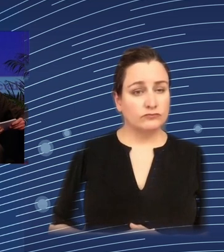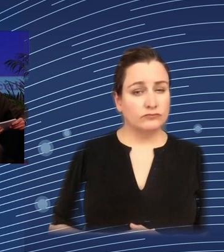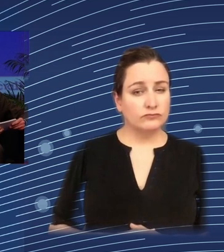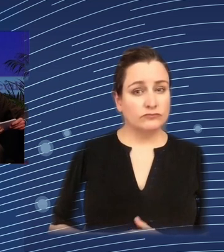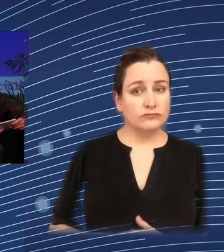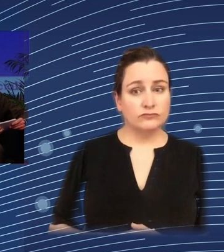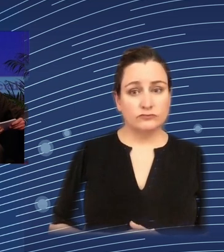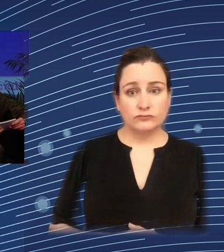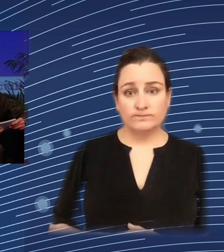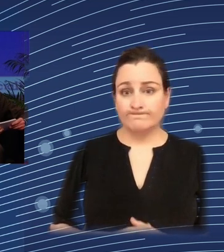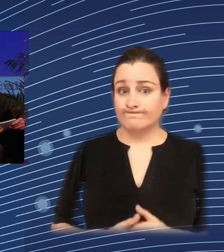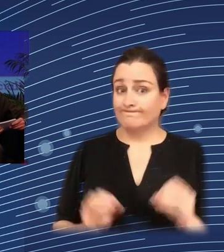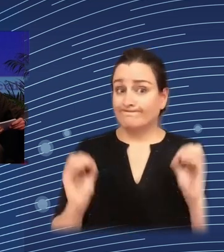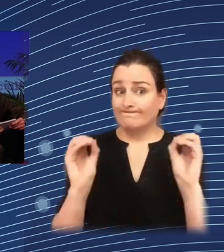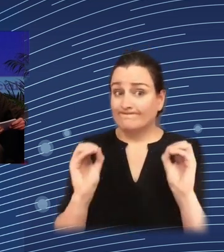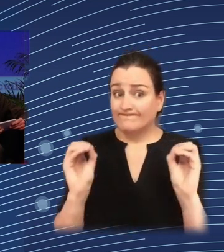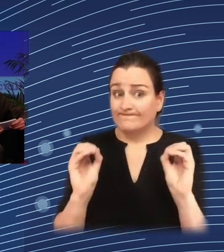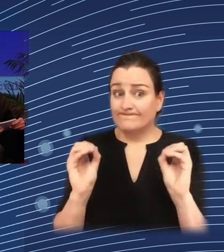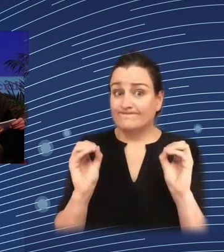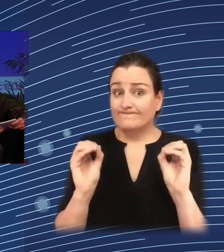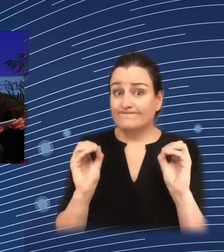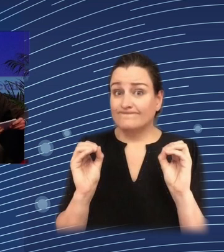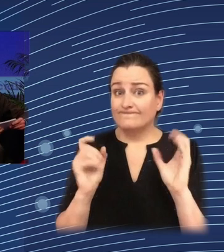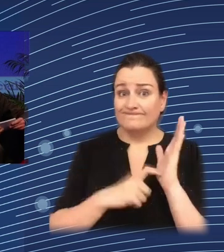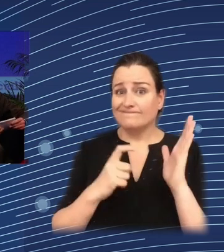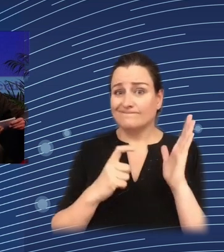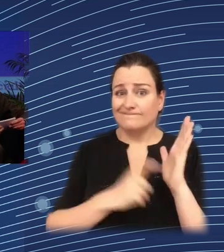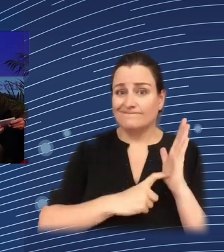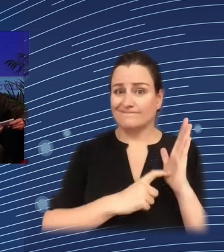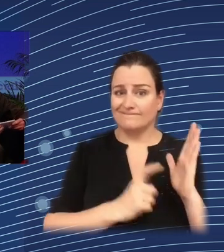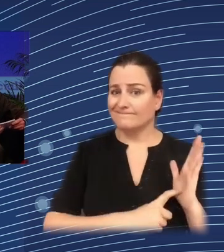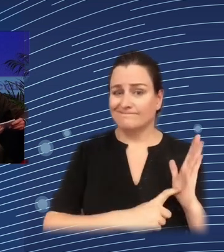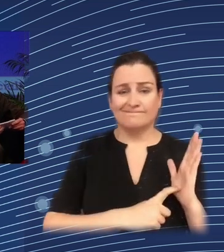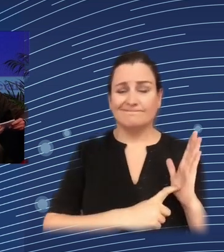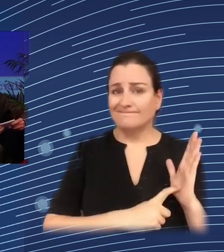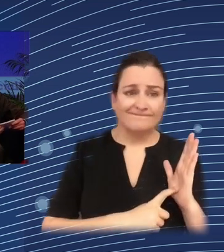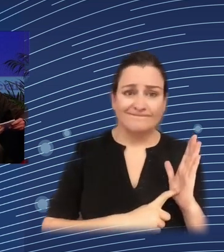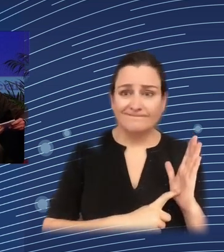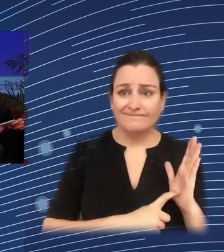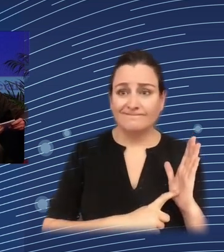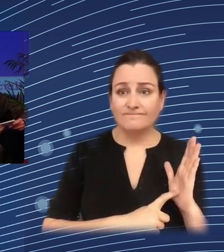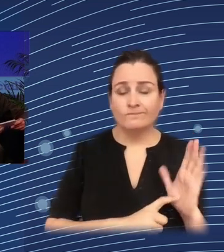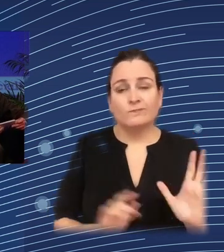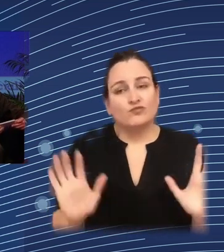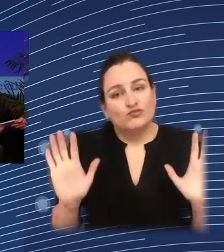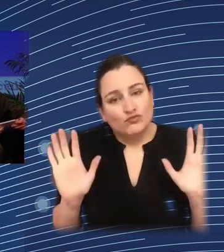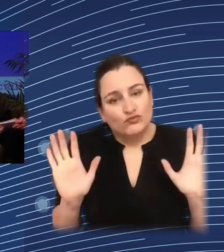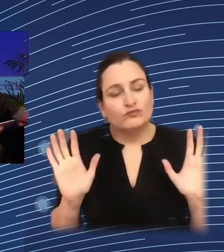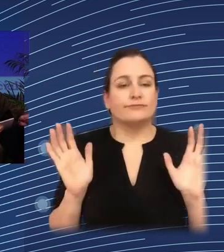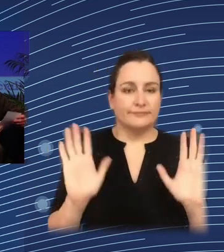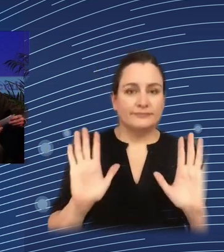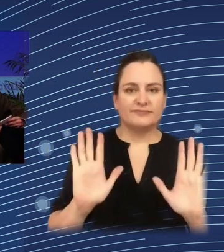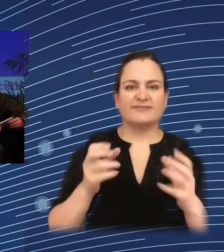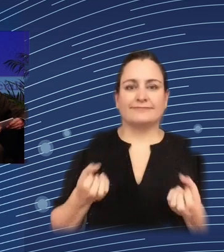still no poll no okay we'll wait for a few seconds after